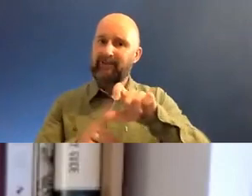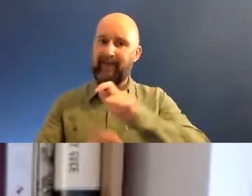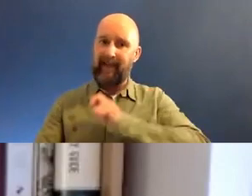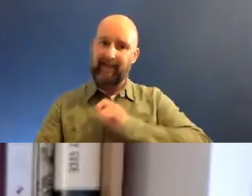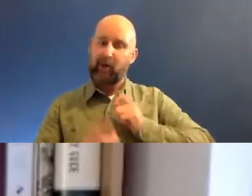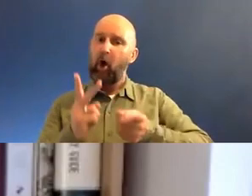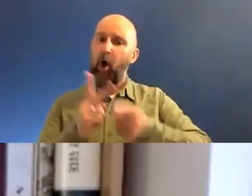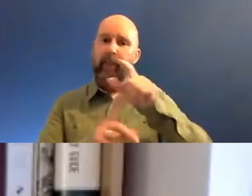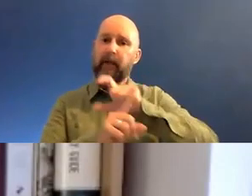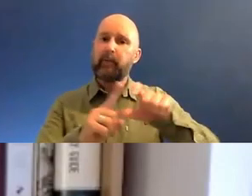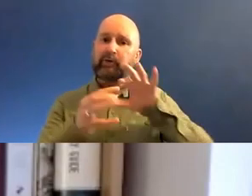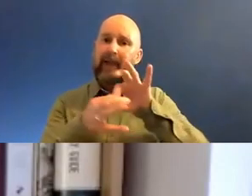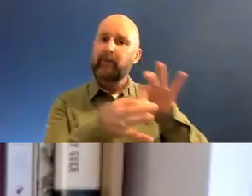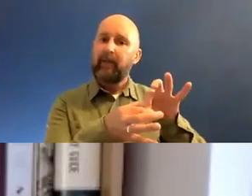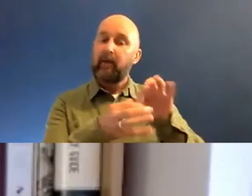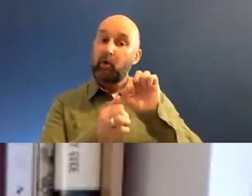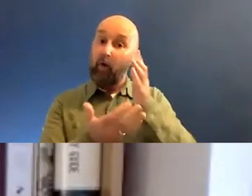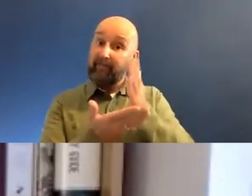communities you've connected with.